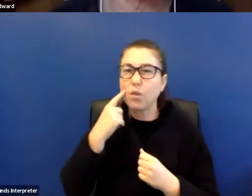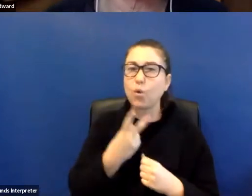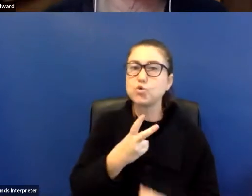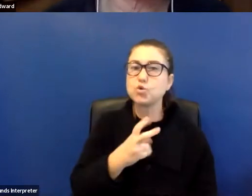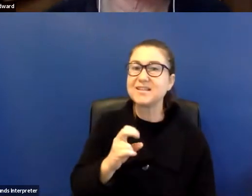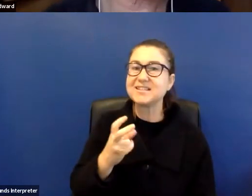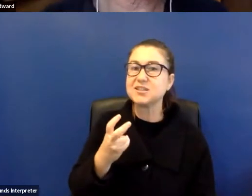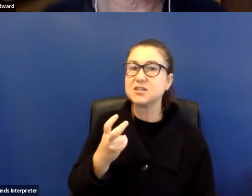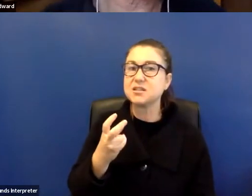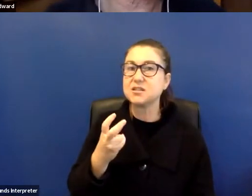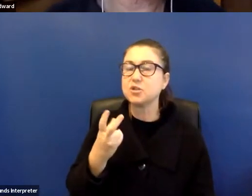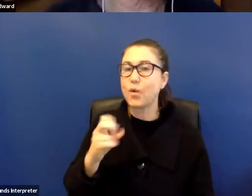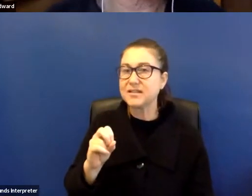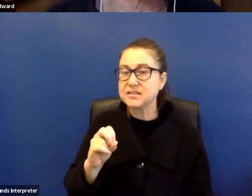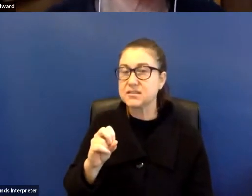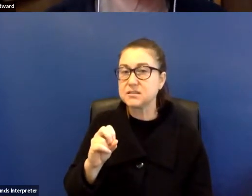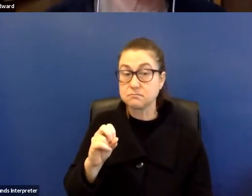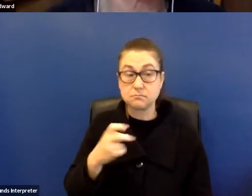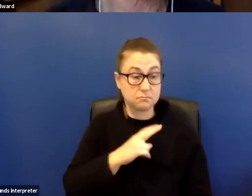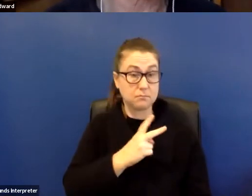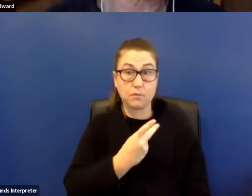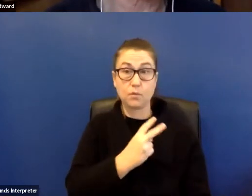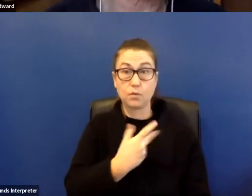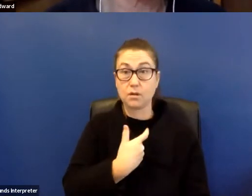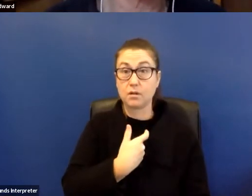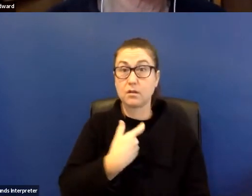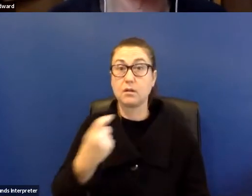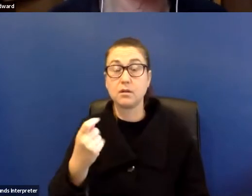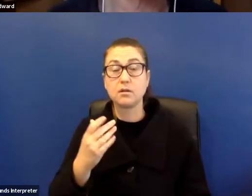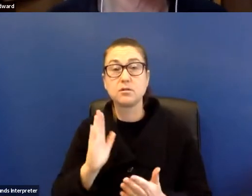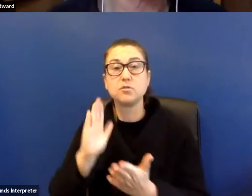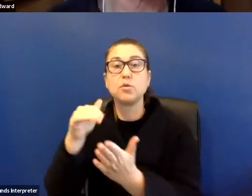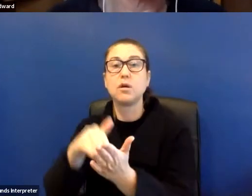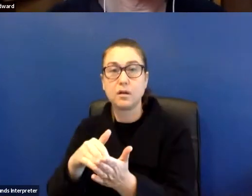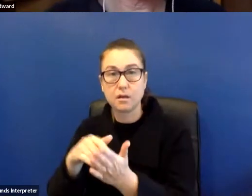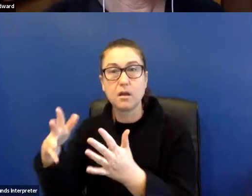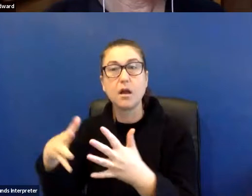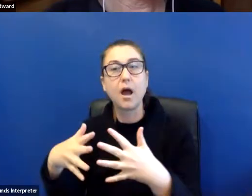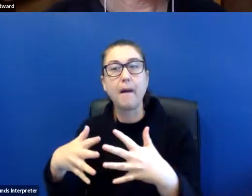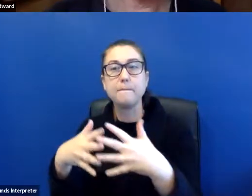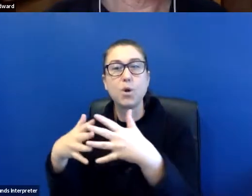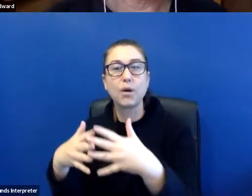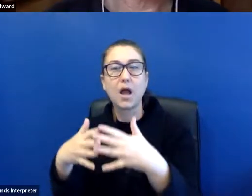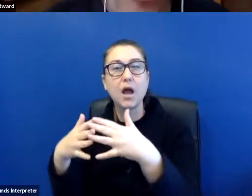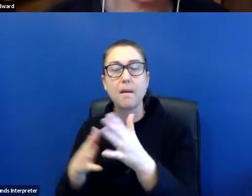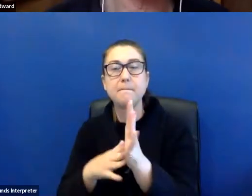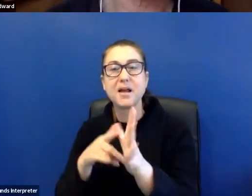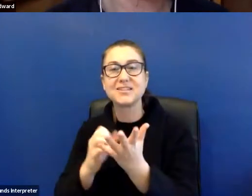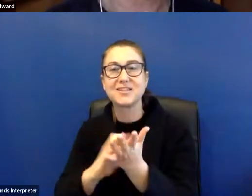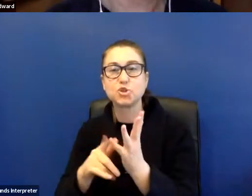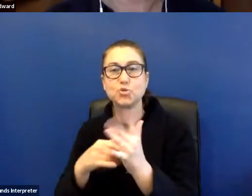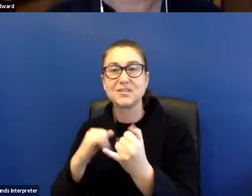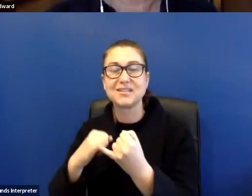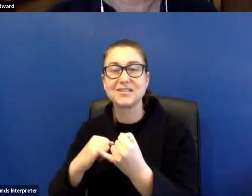were invited as artists in residence to go to Mass MoCA, Massachusetts Museum